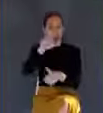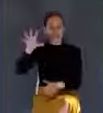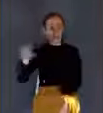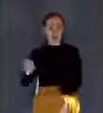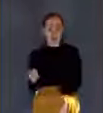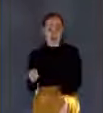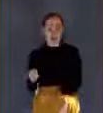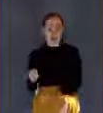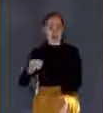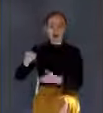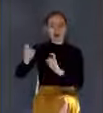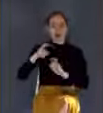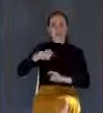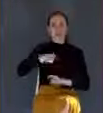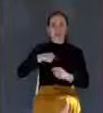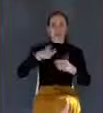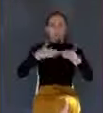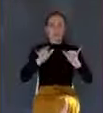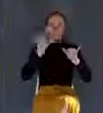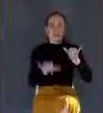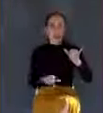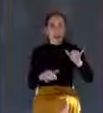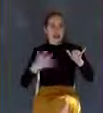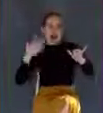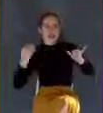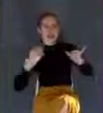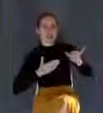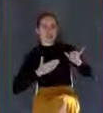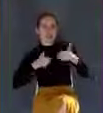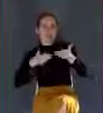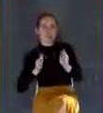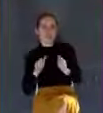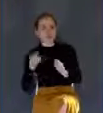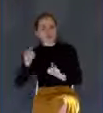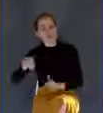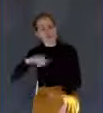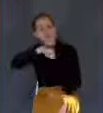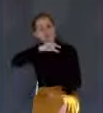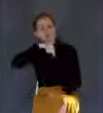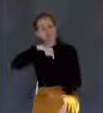rooster. At 3 a.m. every morning, he went off like clockwork.